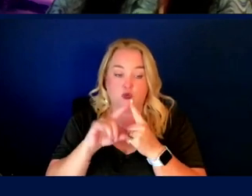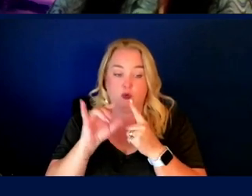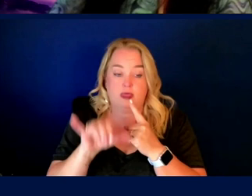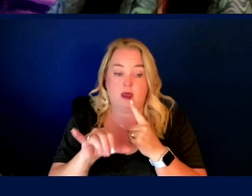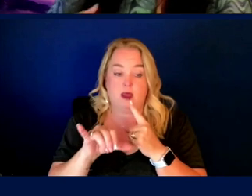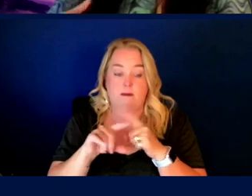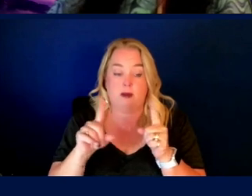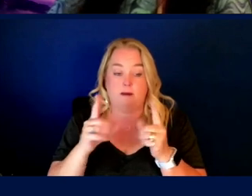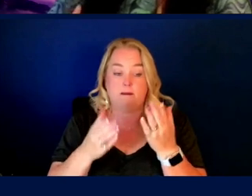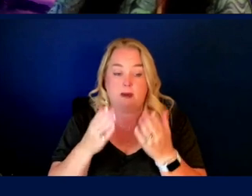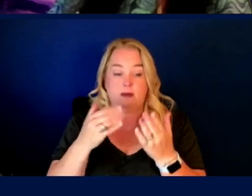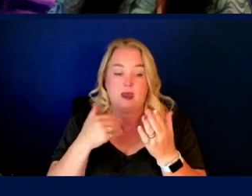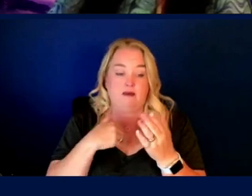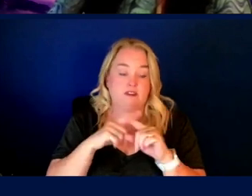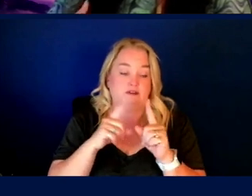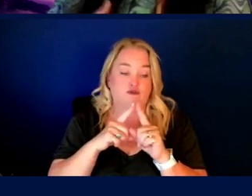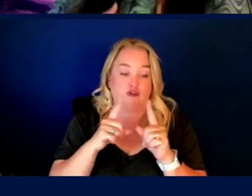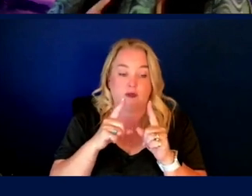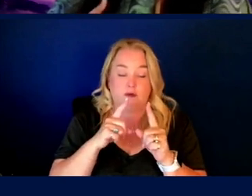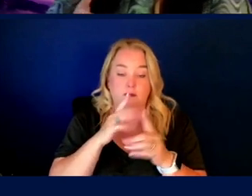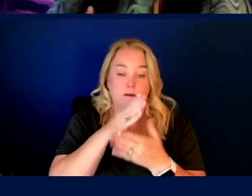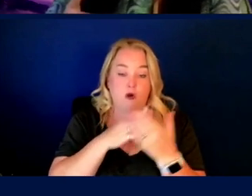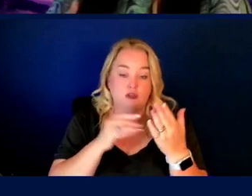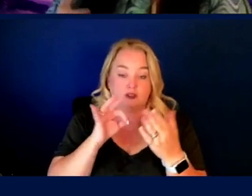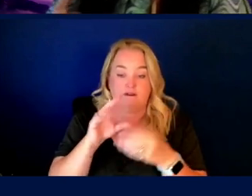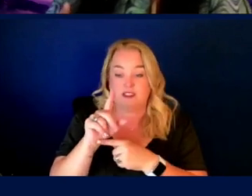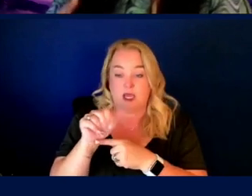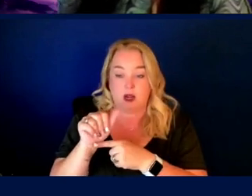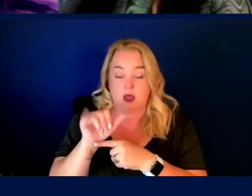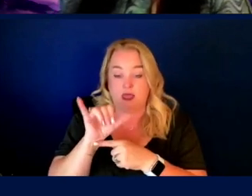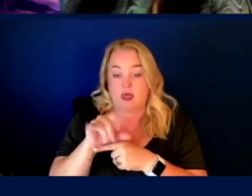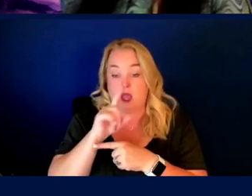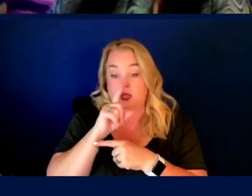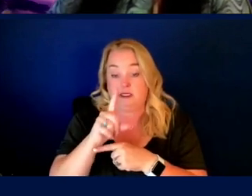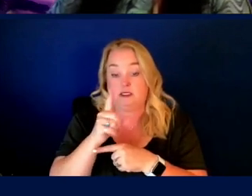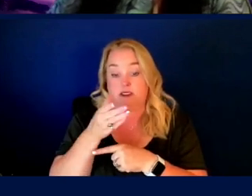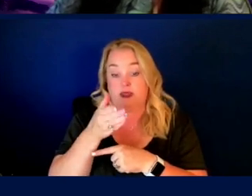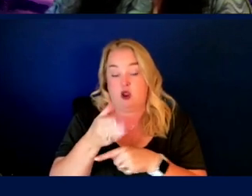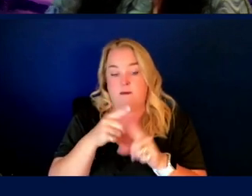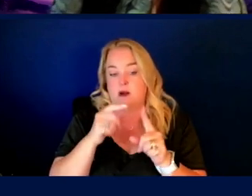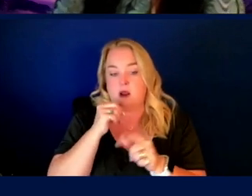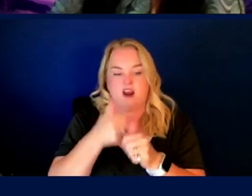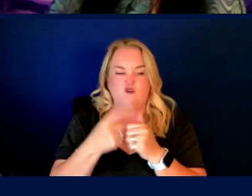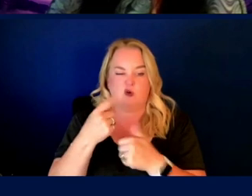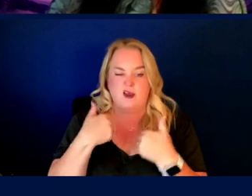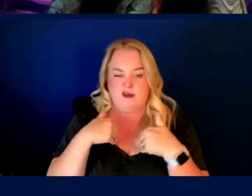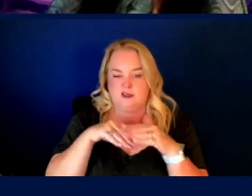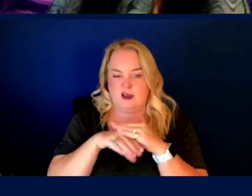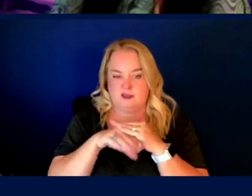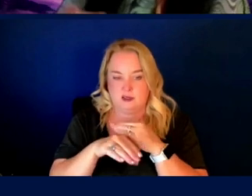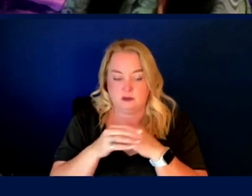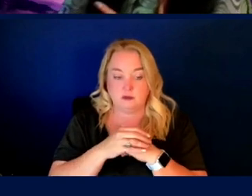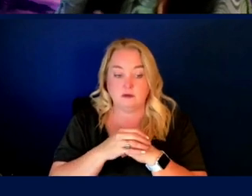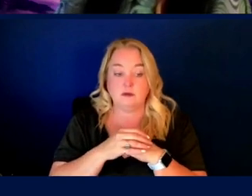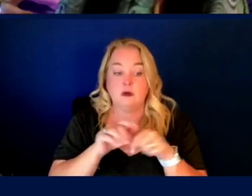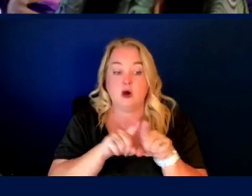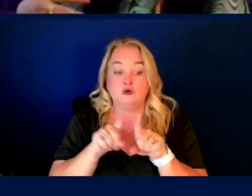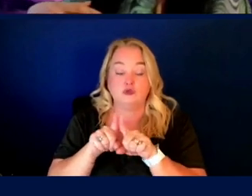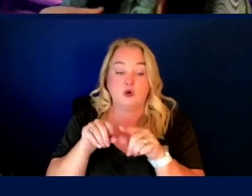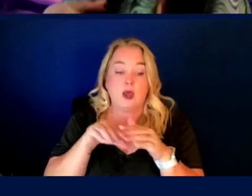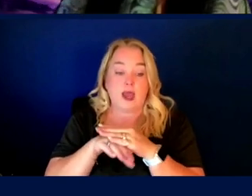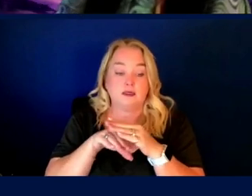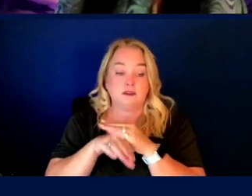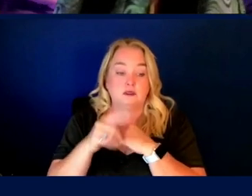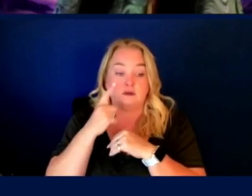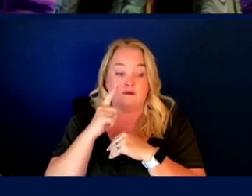uh, interorganizational aspects of the data that technically exists, but not everyone might have access to. Uh, there's also access in terms